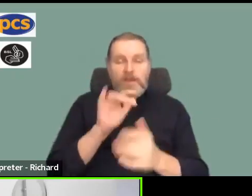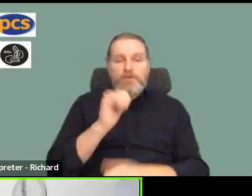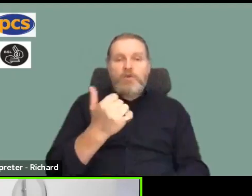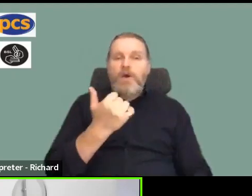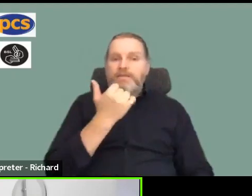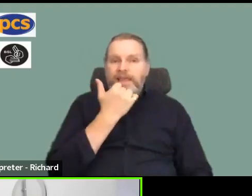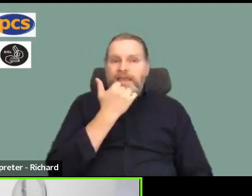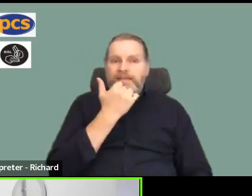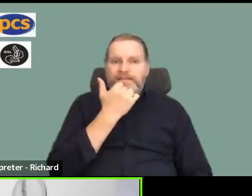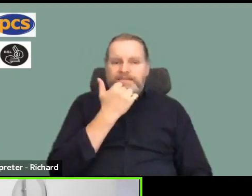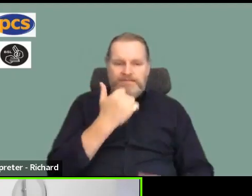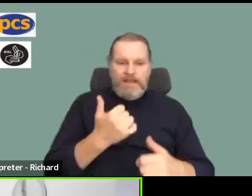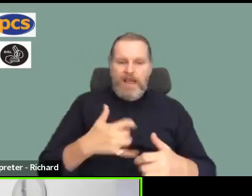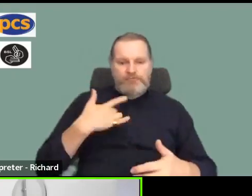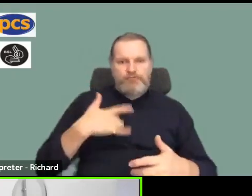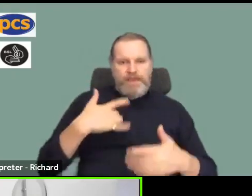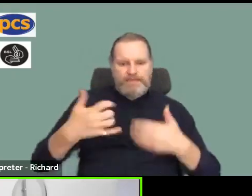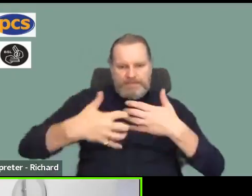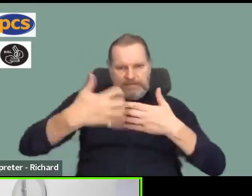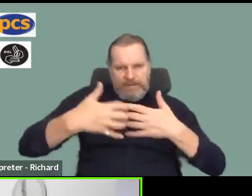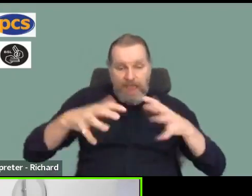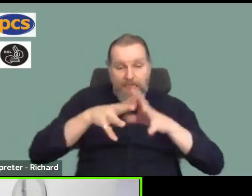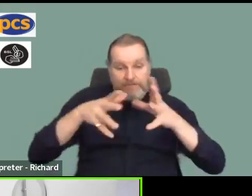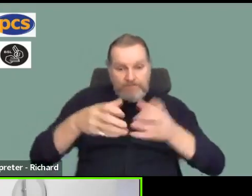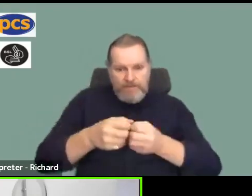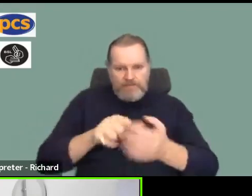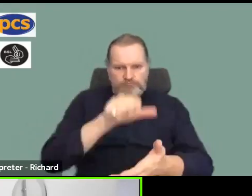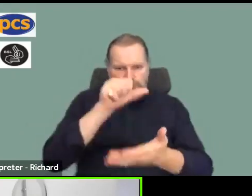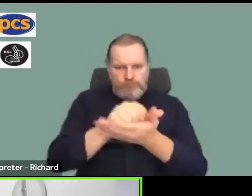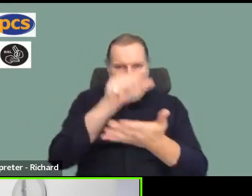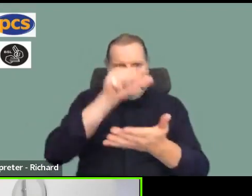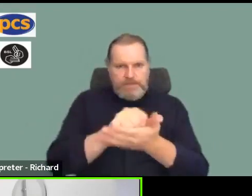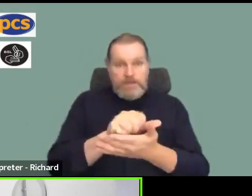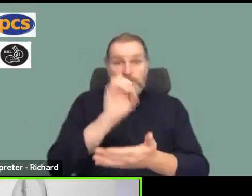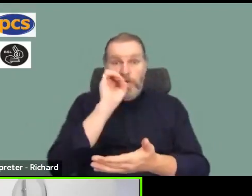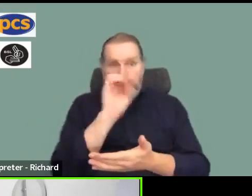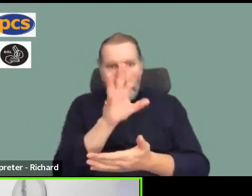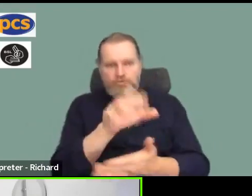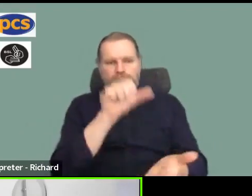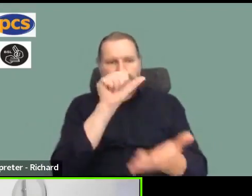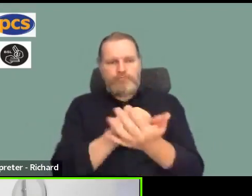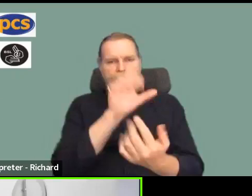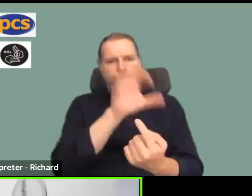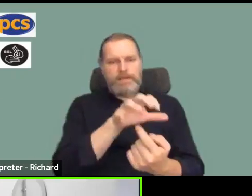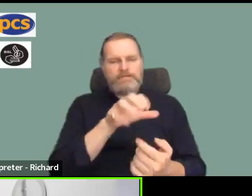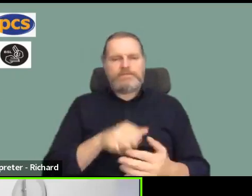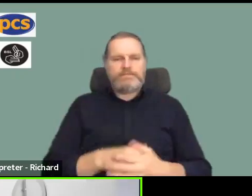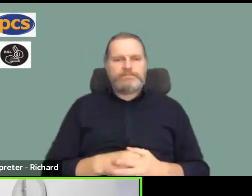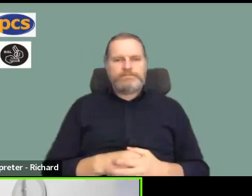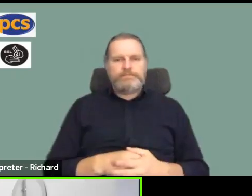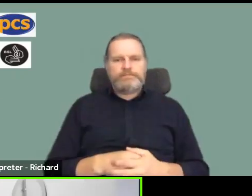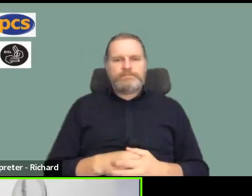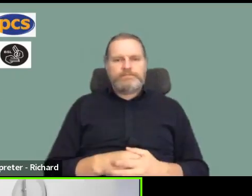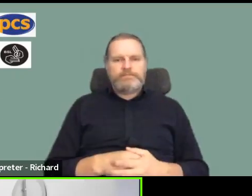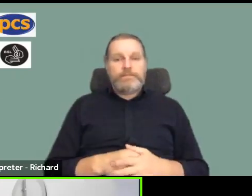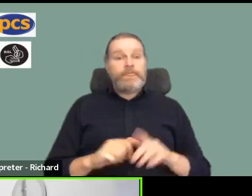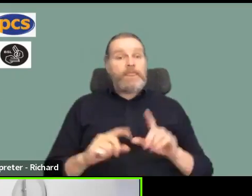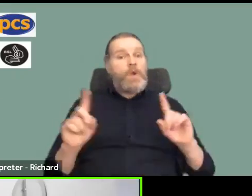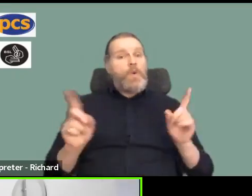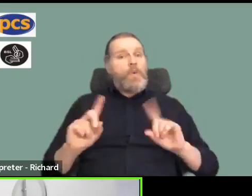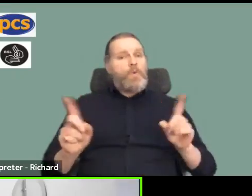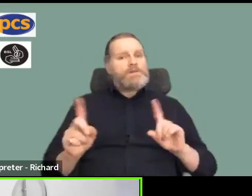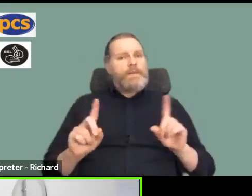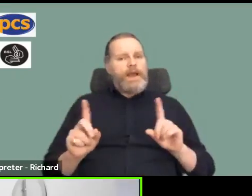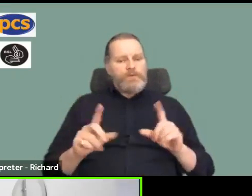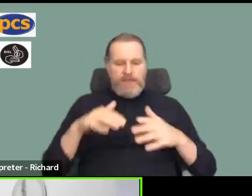Mark, because I think it will fit in quite nicely with some of the other answers. Eileen says, could we have a post box in the office to collect the ballot